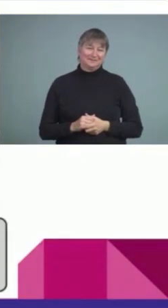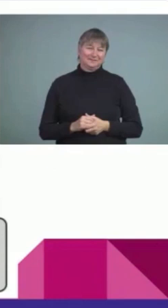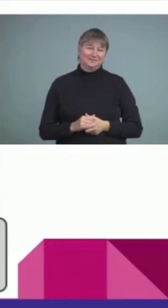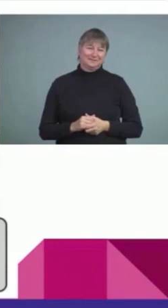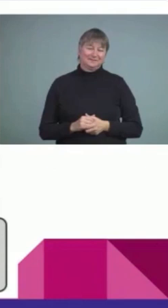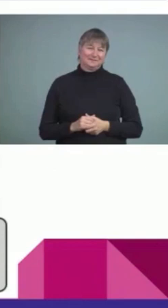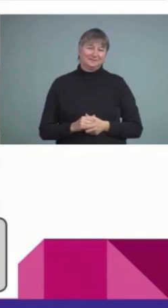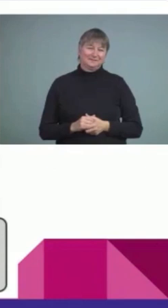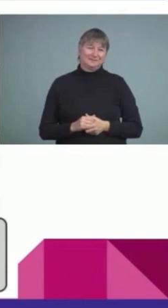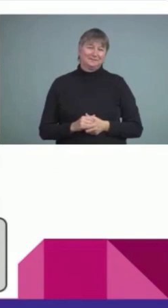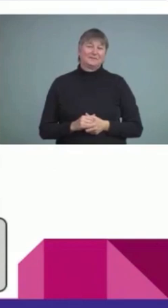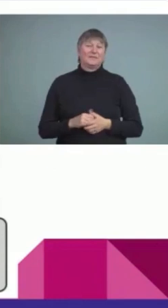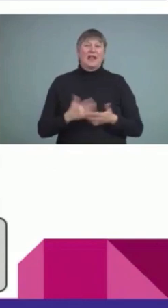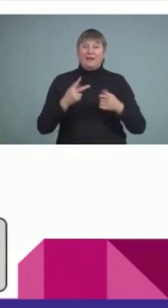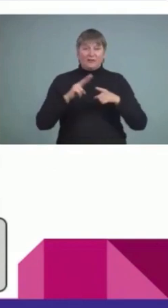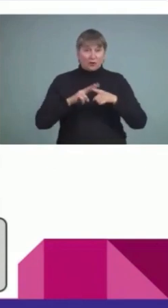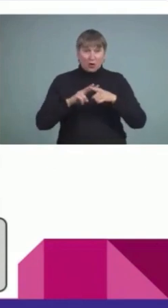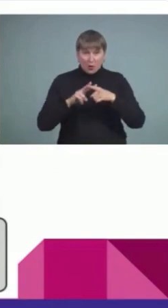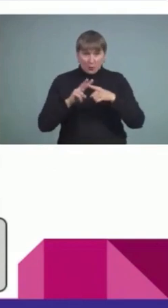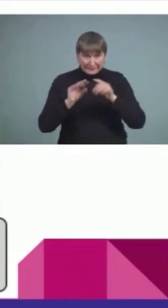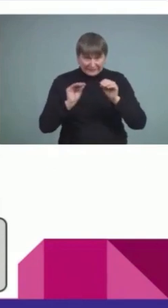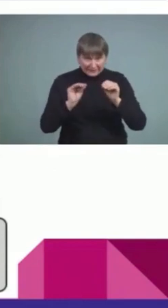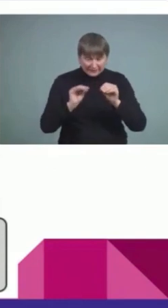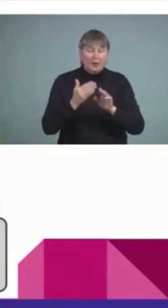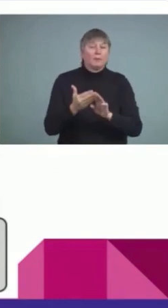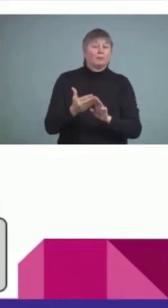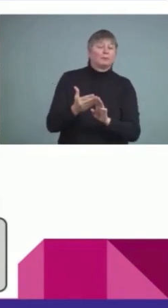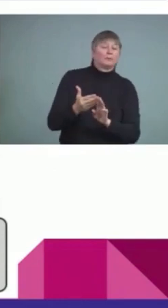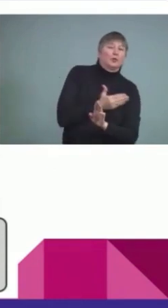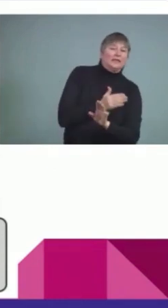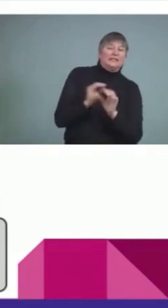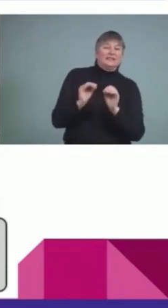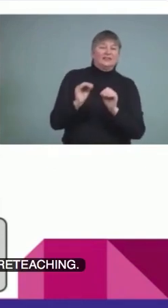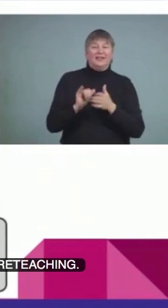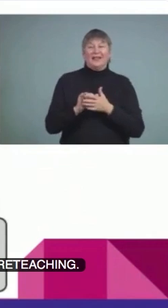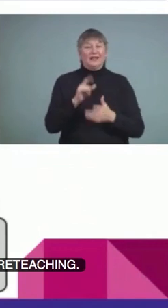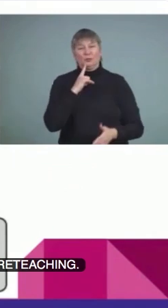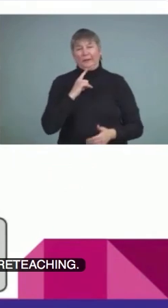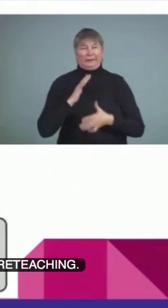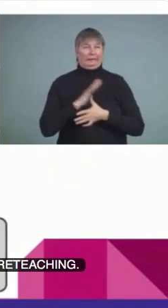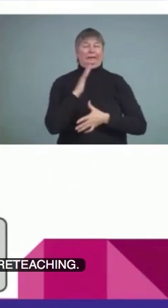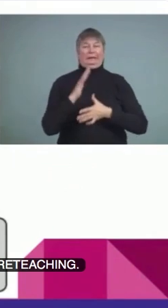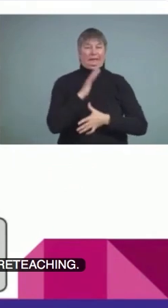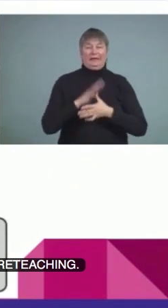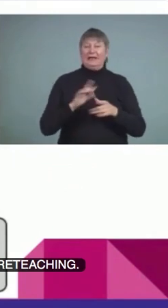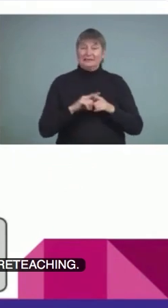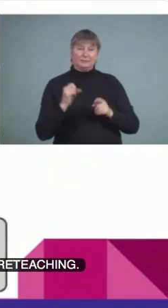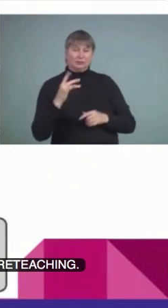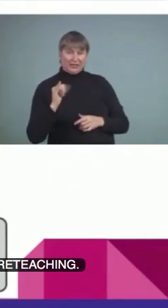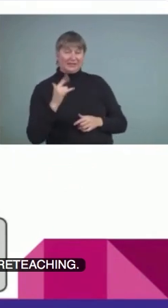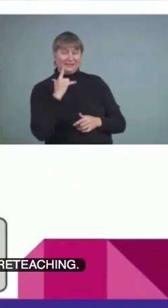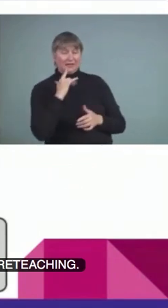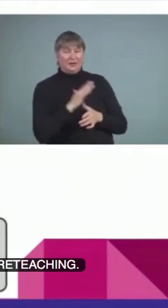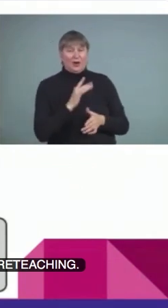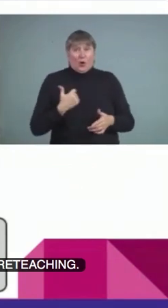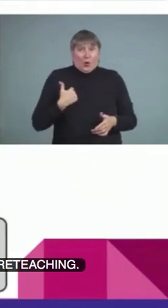And vocabulary can be supported through pre-teaching. Pre-teaching is kind of our number one as, as Shelly says too. Yeah, we even